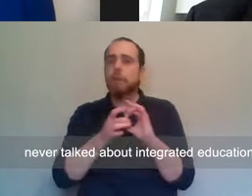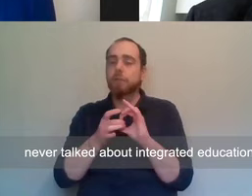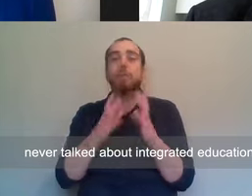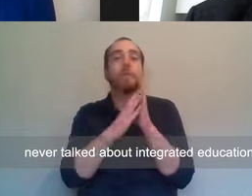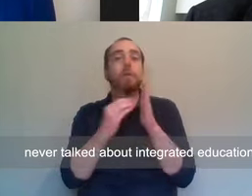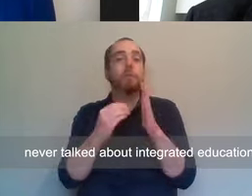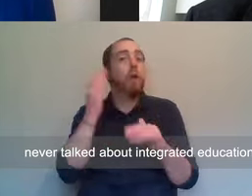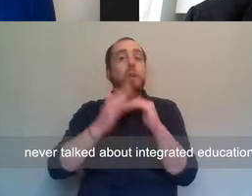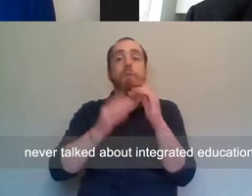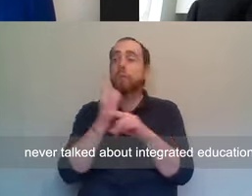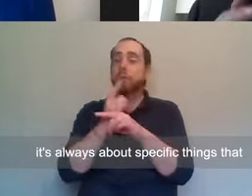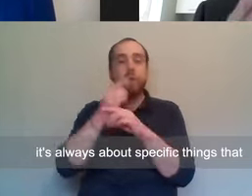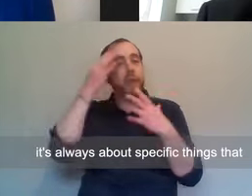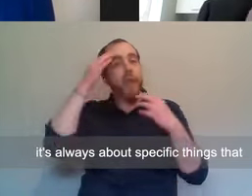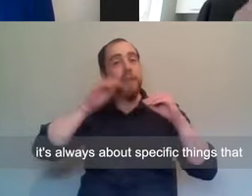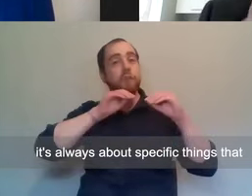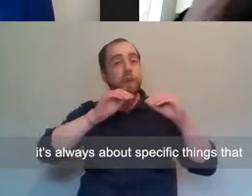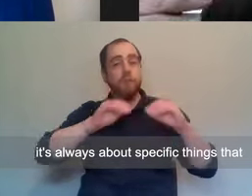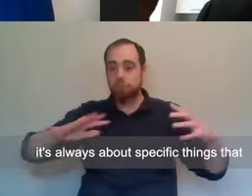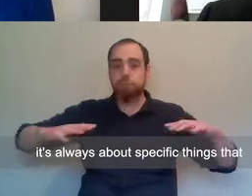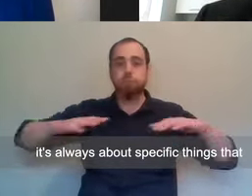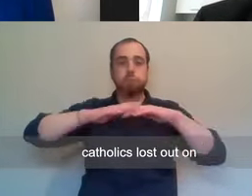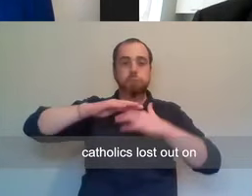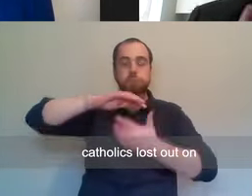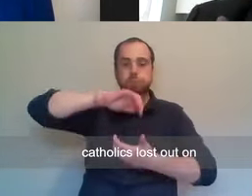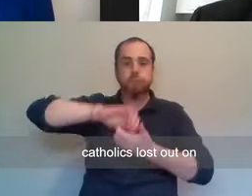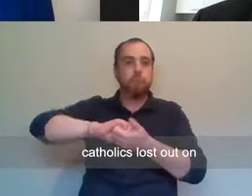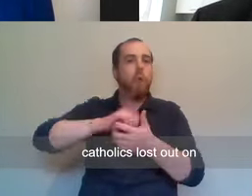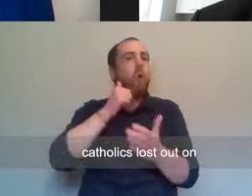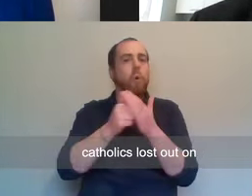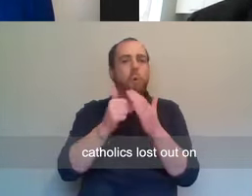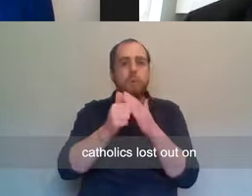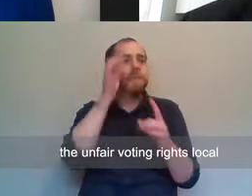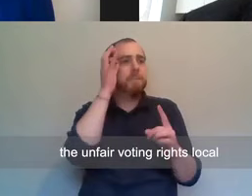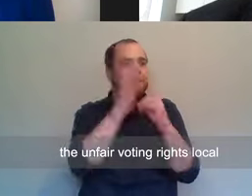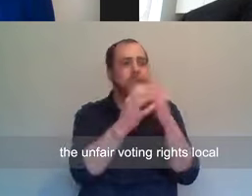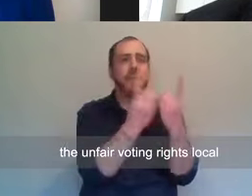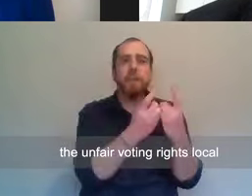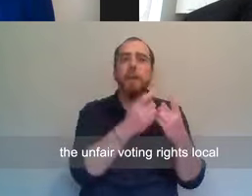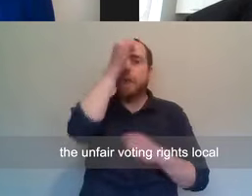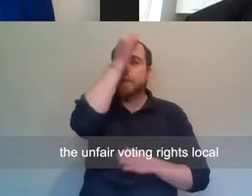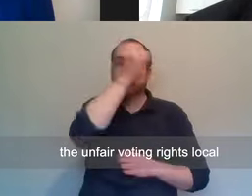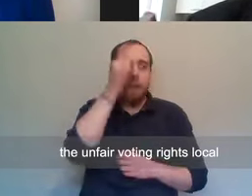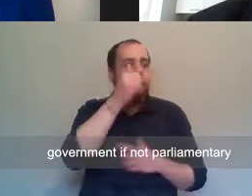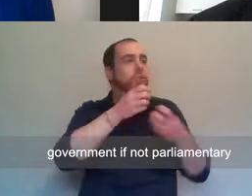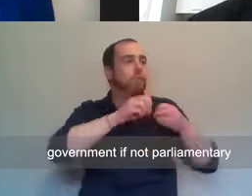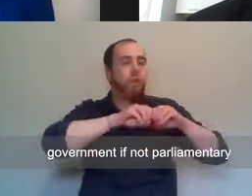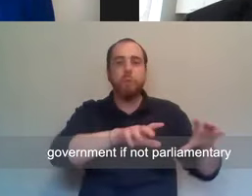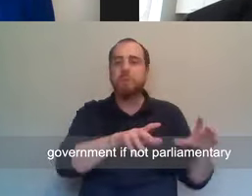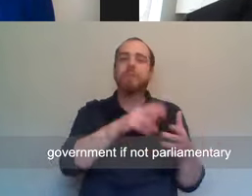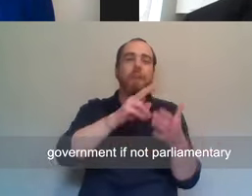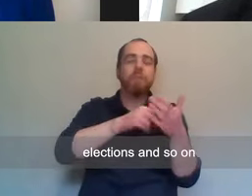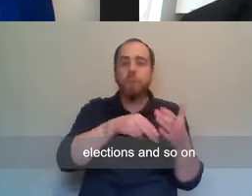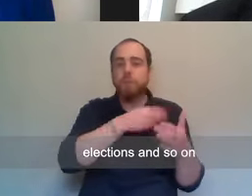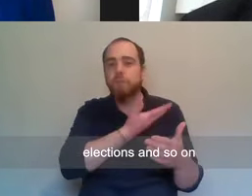integrated education. It's always about specific things that Catholics lost out on, the unfair voting rights for local government, if not parliamentary